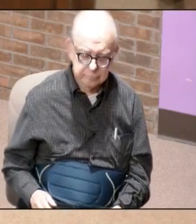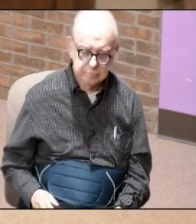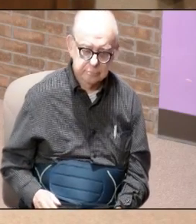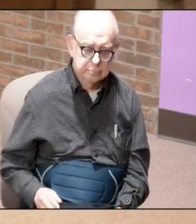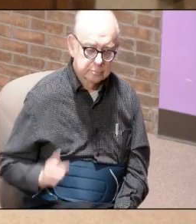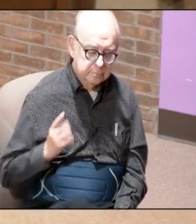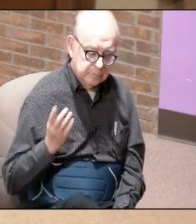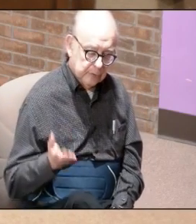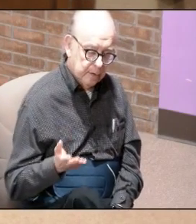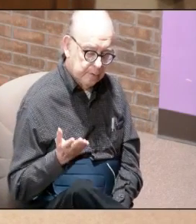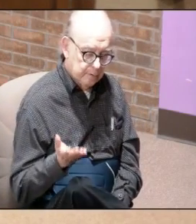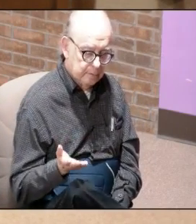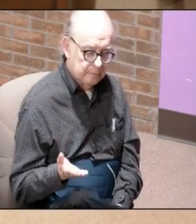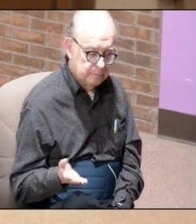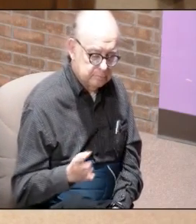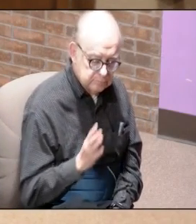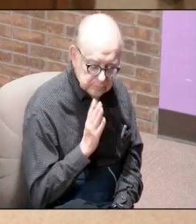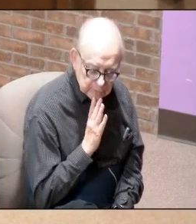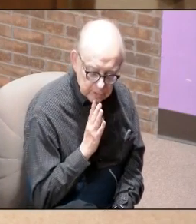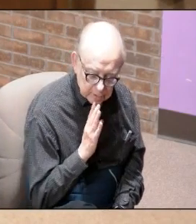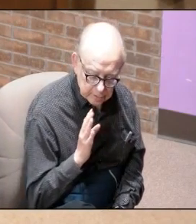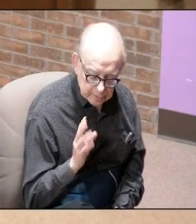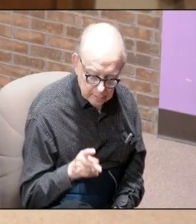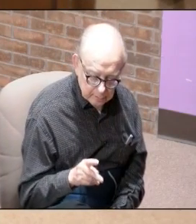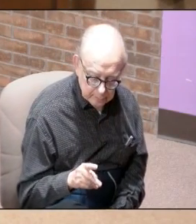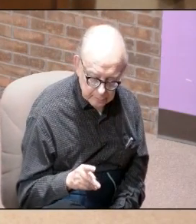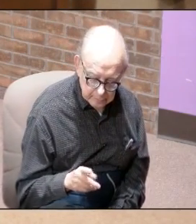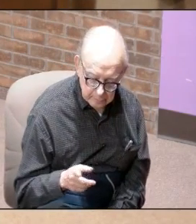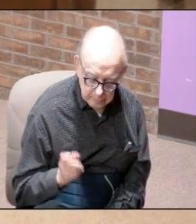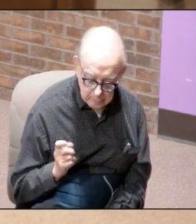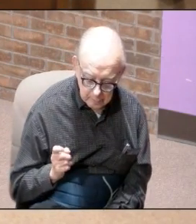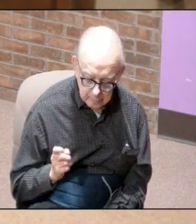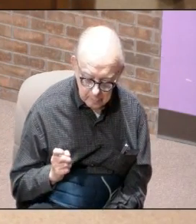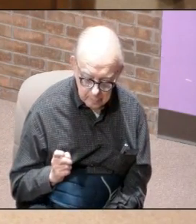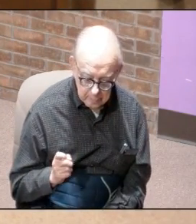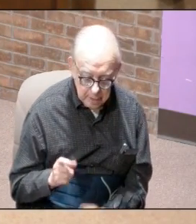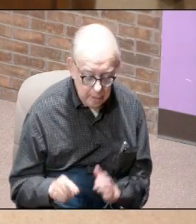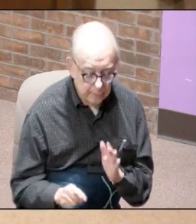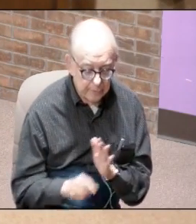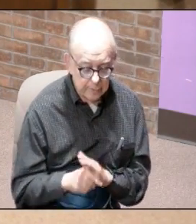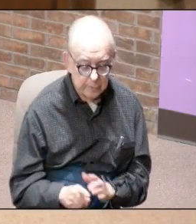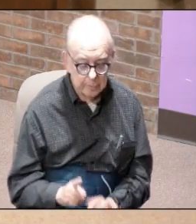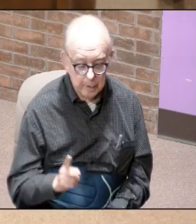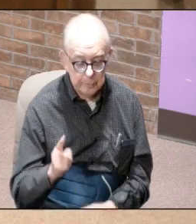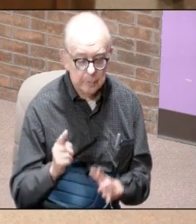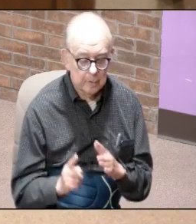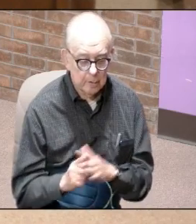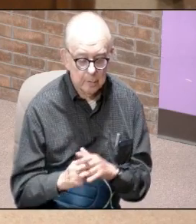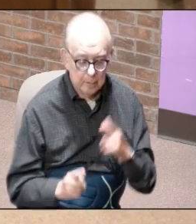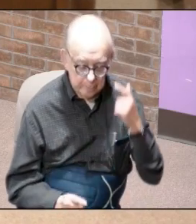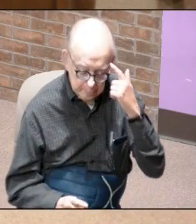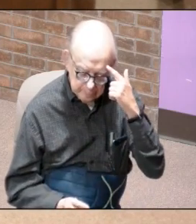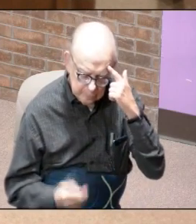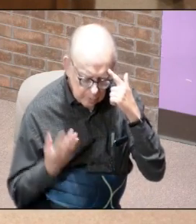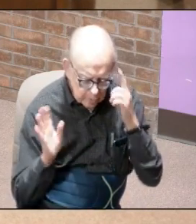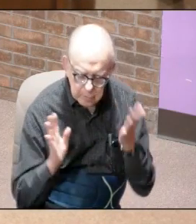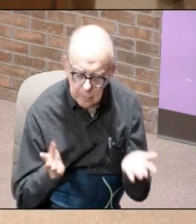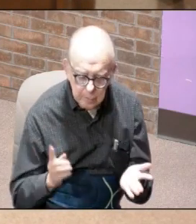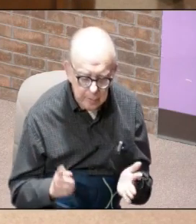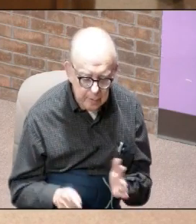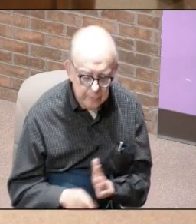or you're out there and you're talking to somebody and all of a sudden a verse pops up and you have no clue where that verse came from